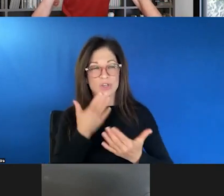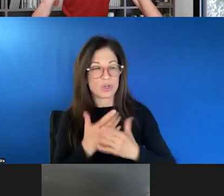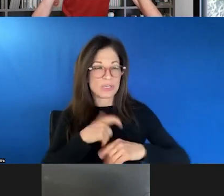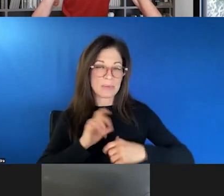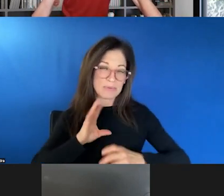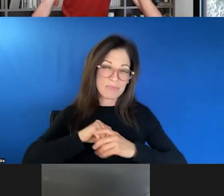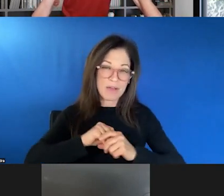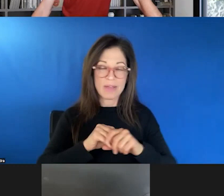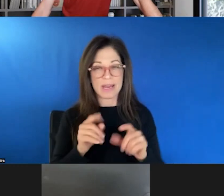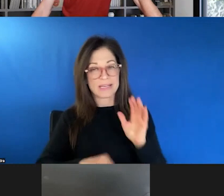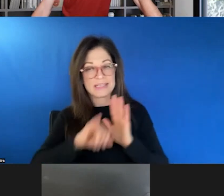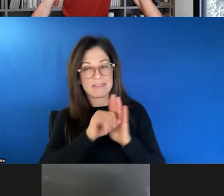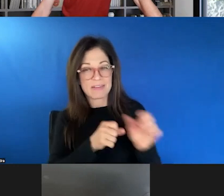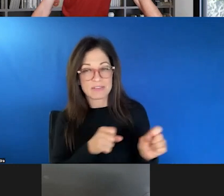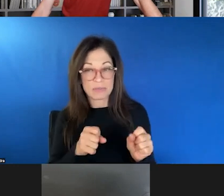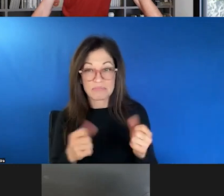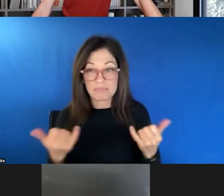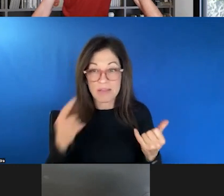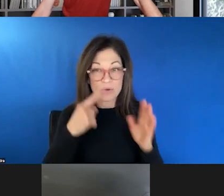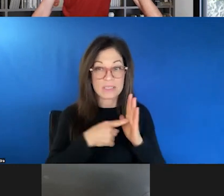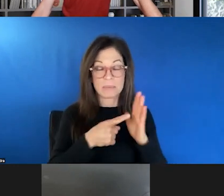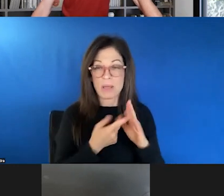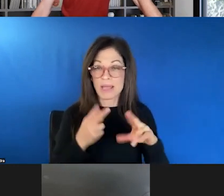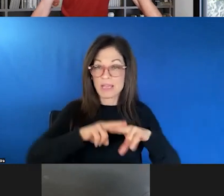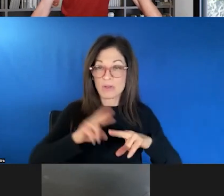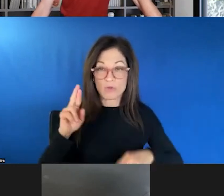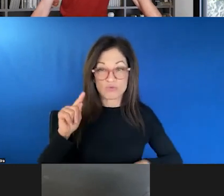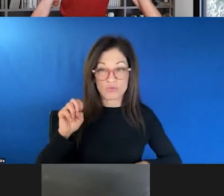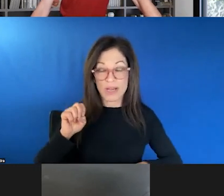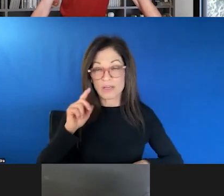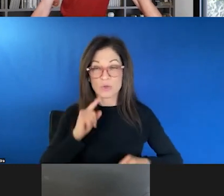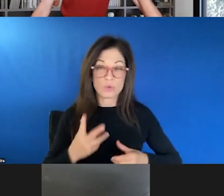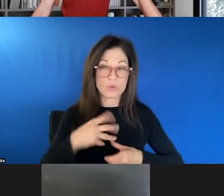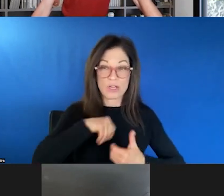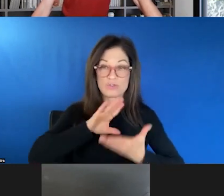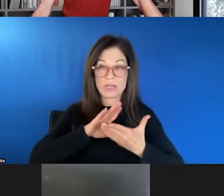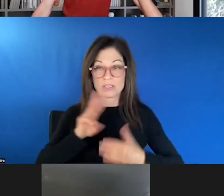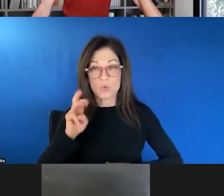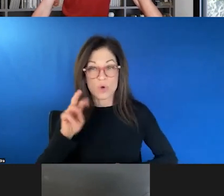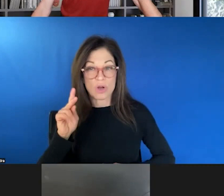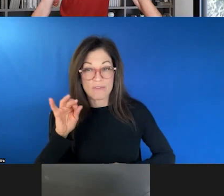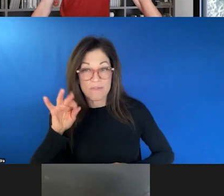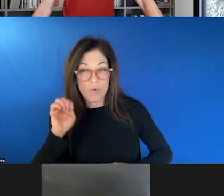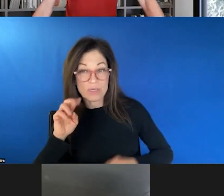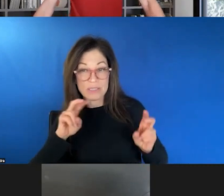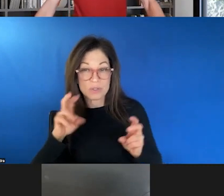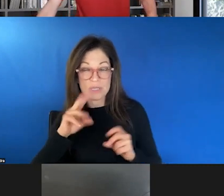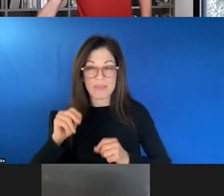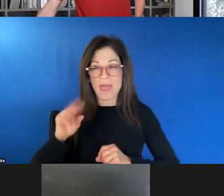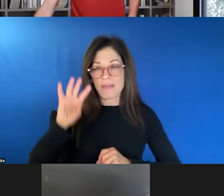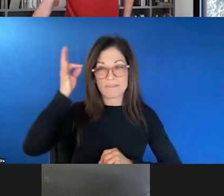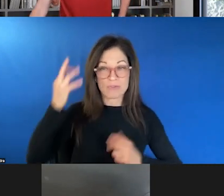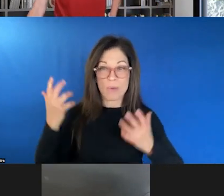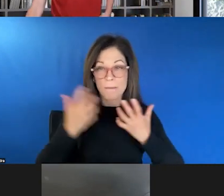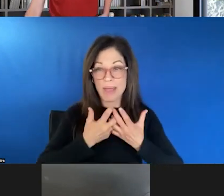strategies, whether it's increasing rates to address the workforce issues and really thinking about that federal match that's available through that process.